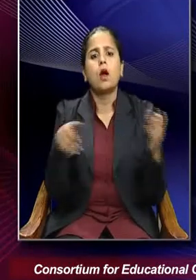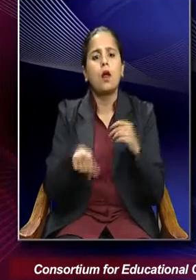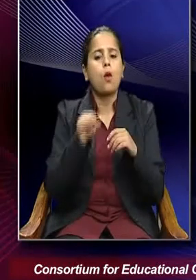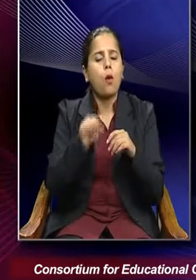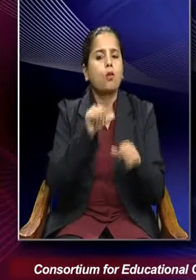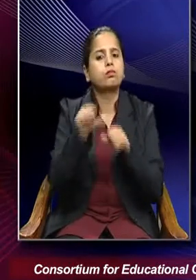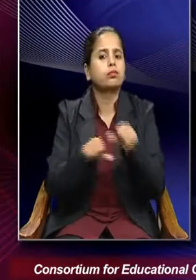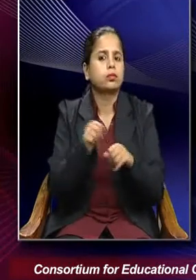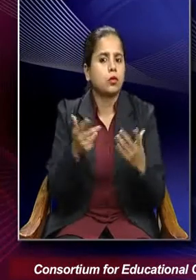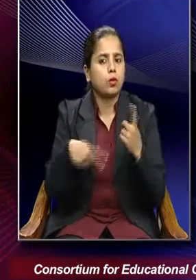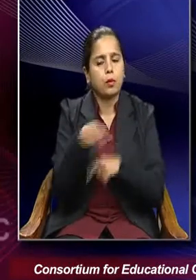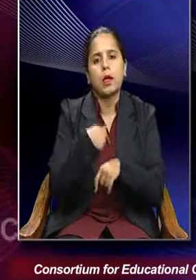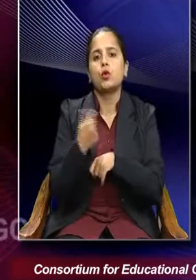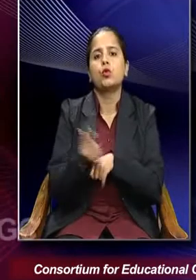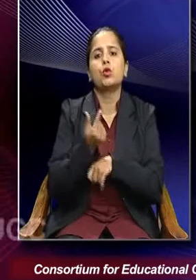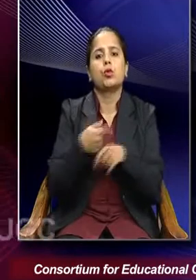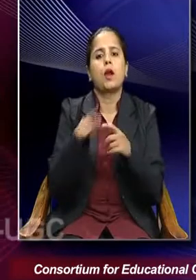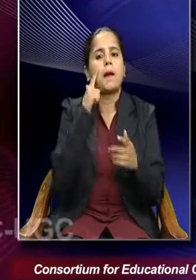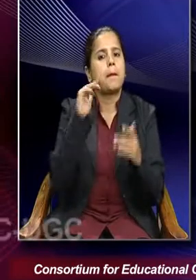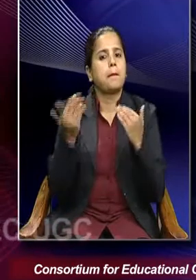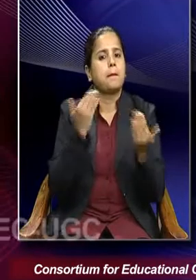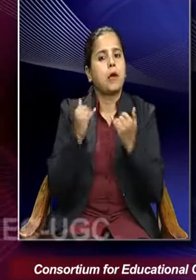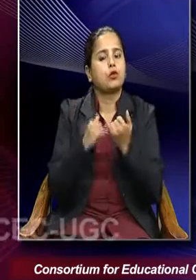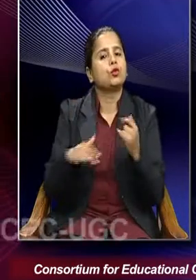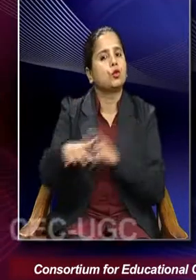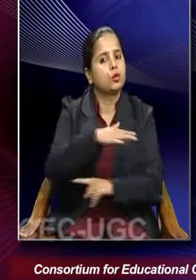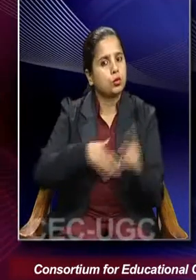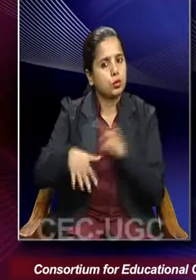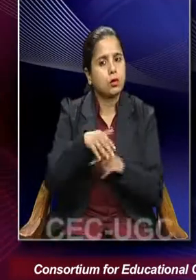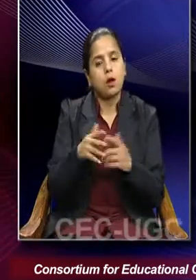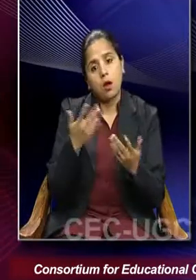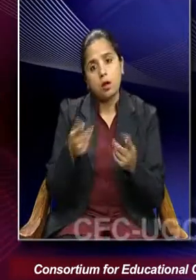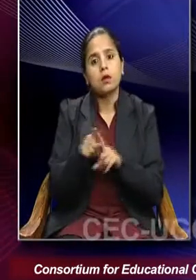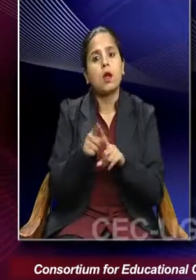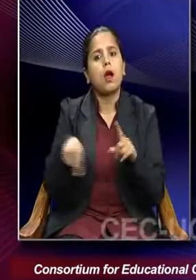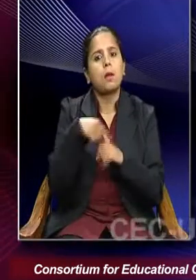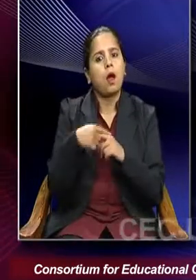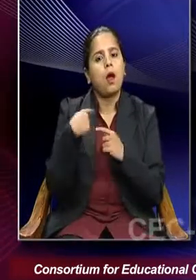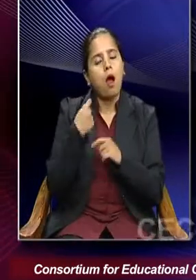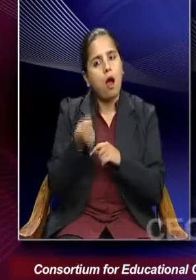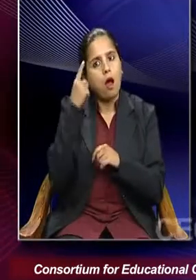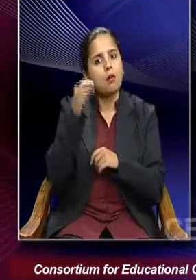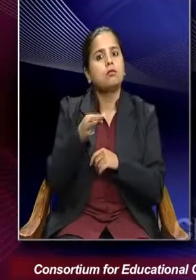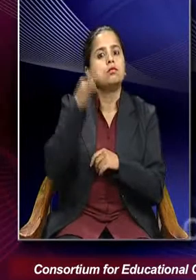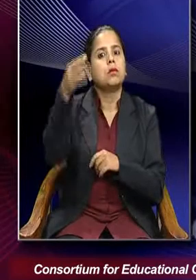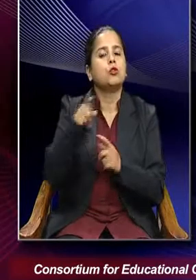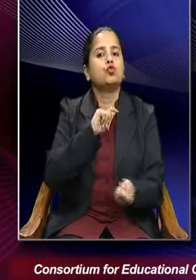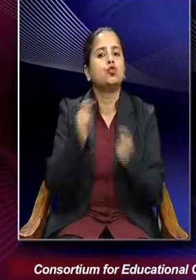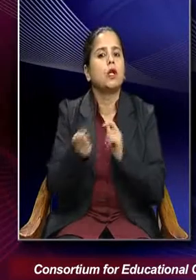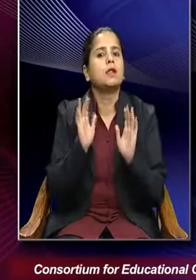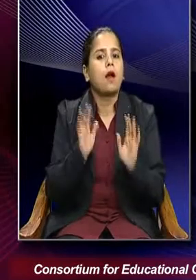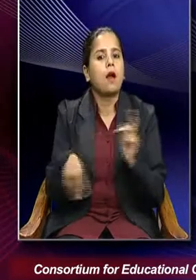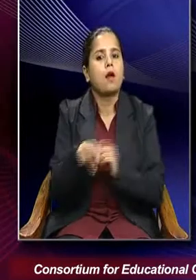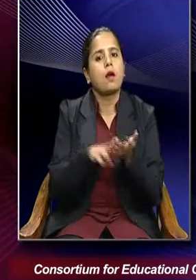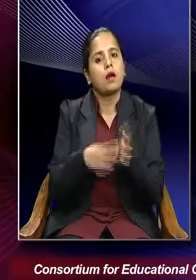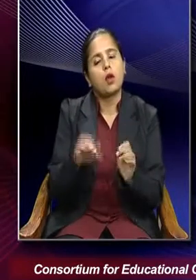therefore will be used to compare society and even to forecast the kind of changes or the nature